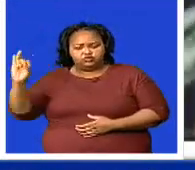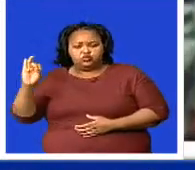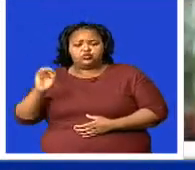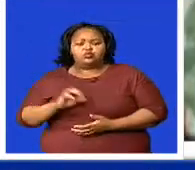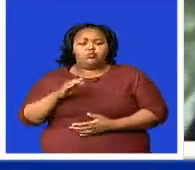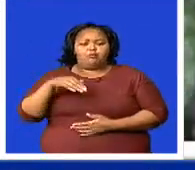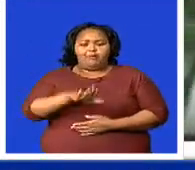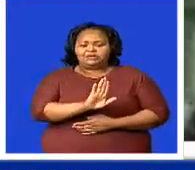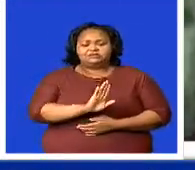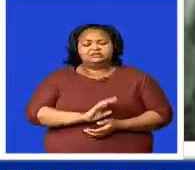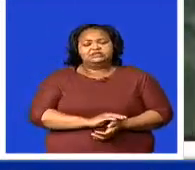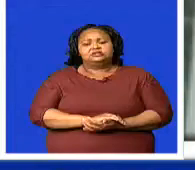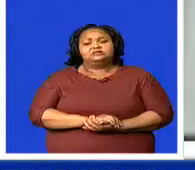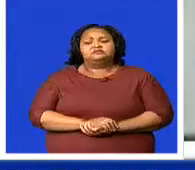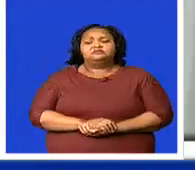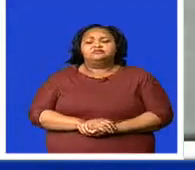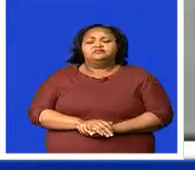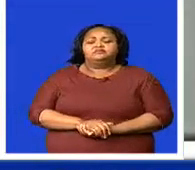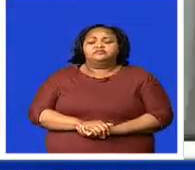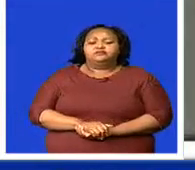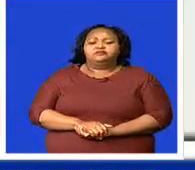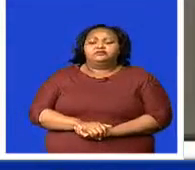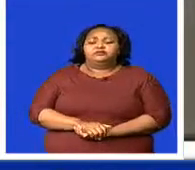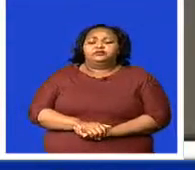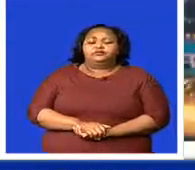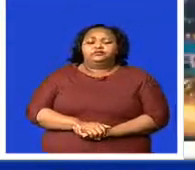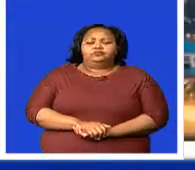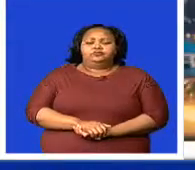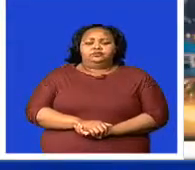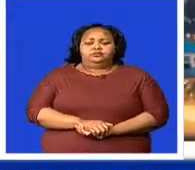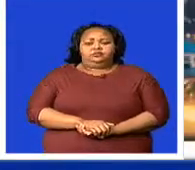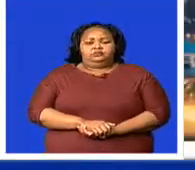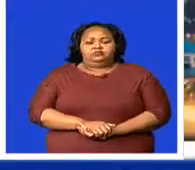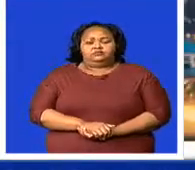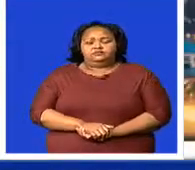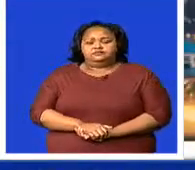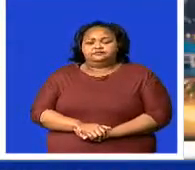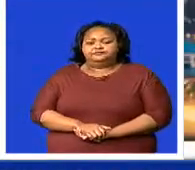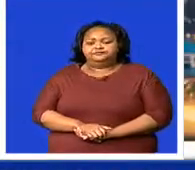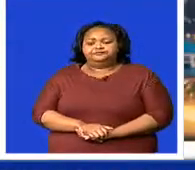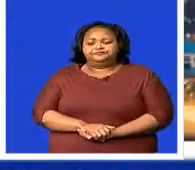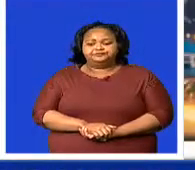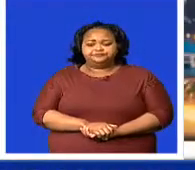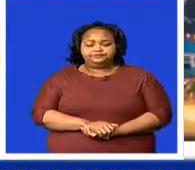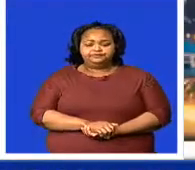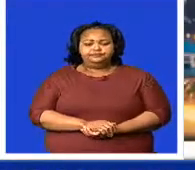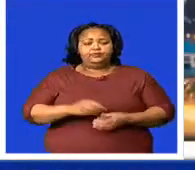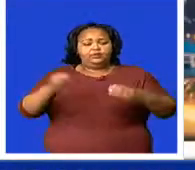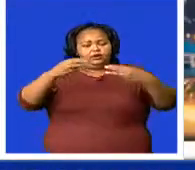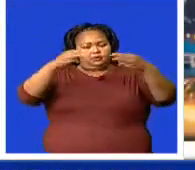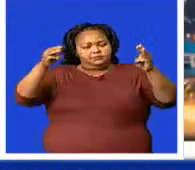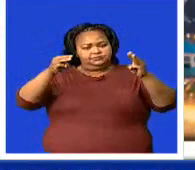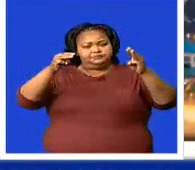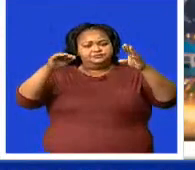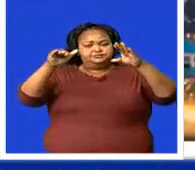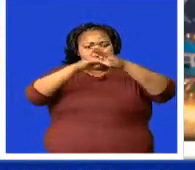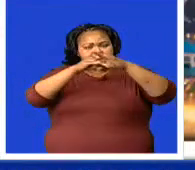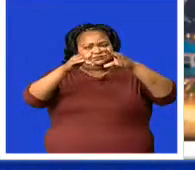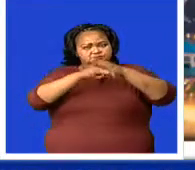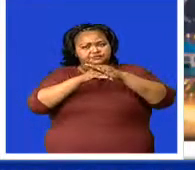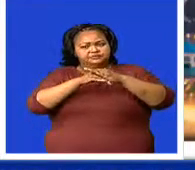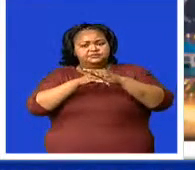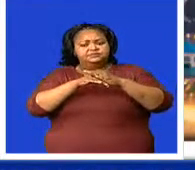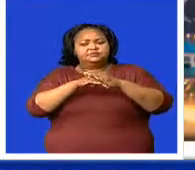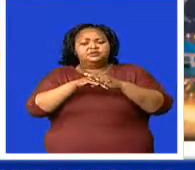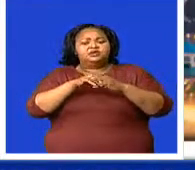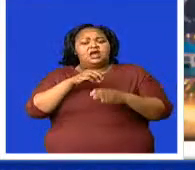News, I am Sam Gelswe Koza with Frapi Simpsonera in Babane. Members of Parliament have asked the Minister